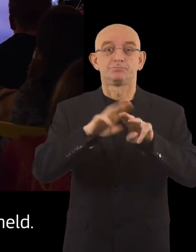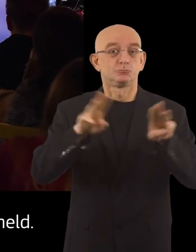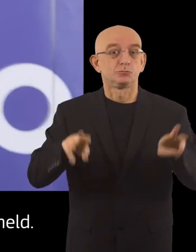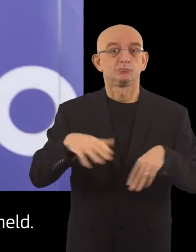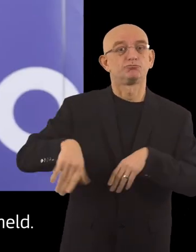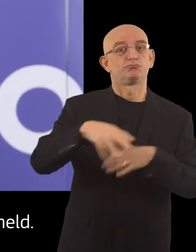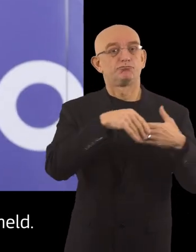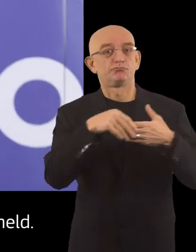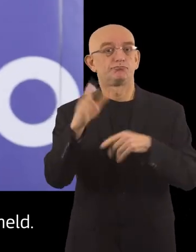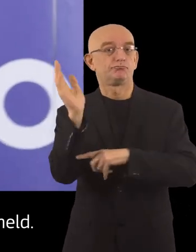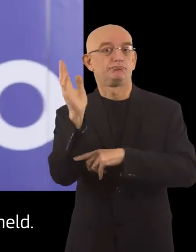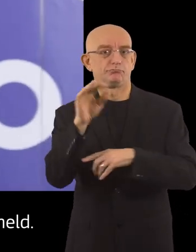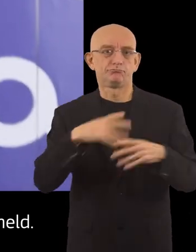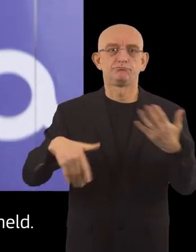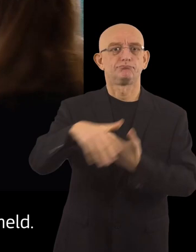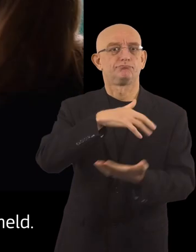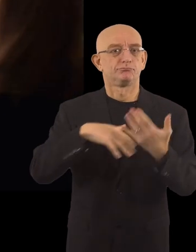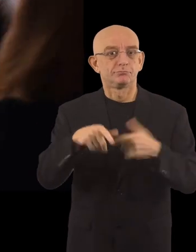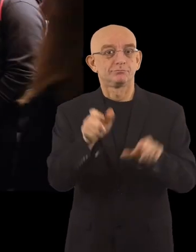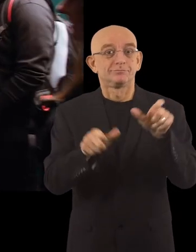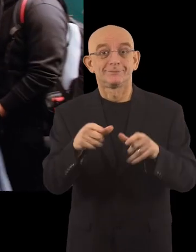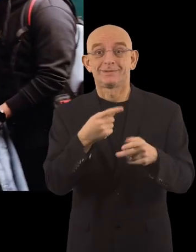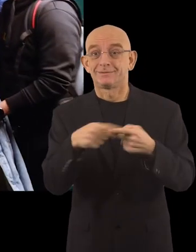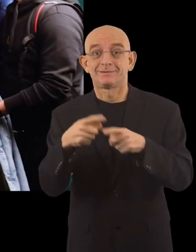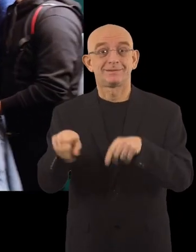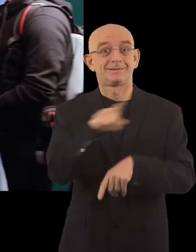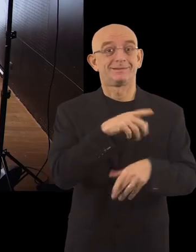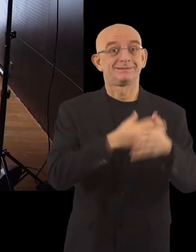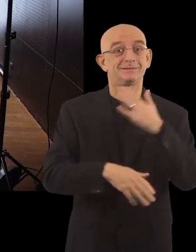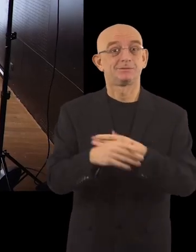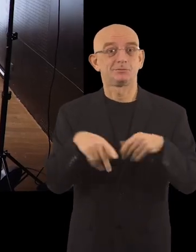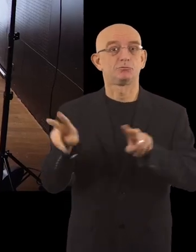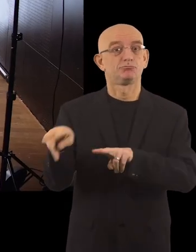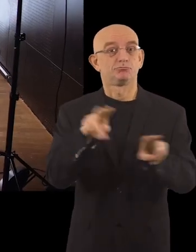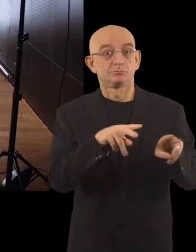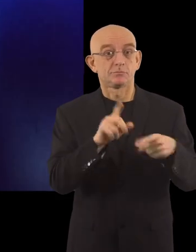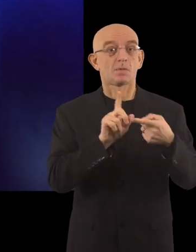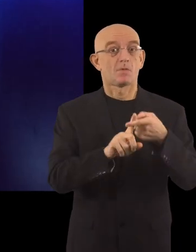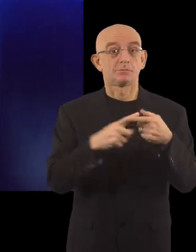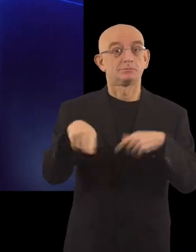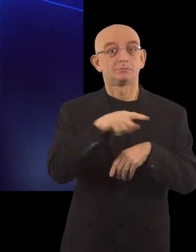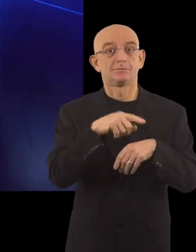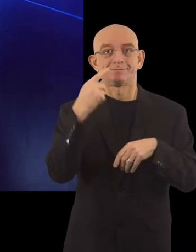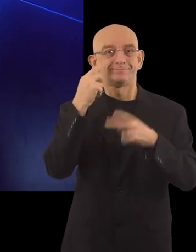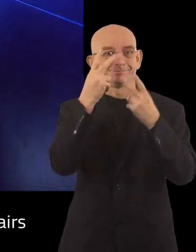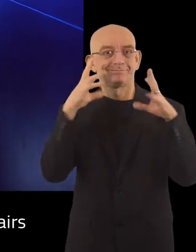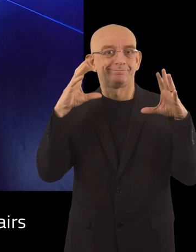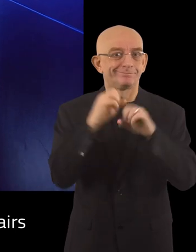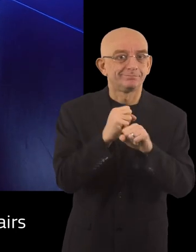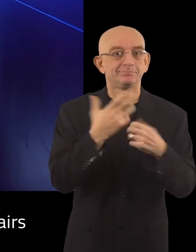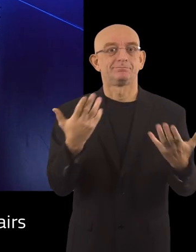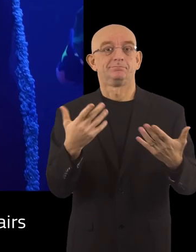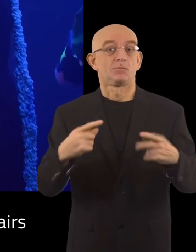exhibitions in museums and galleries, or even walks around the city are always held. All this is for people with disabilities.